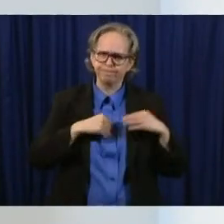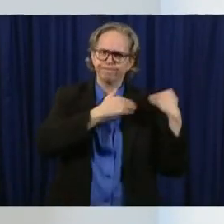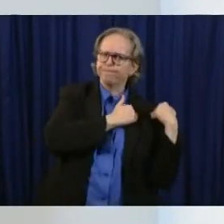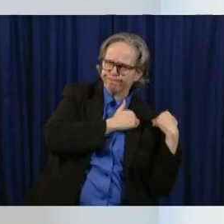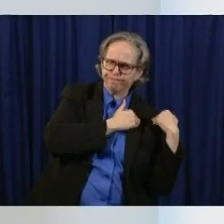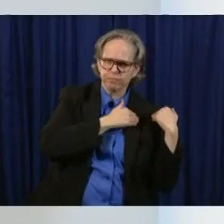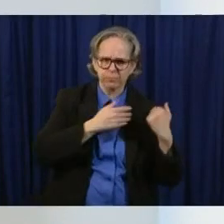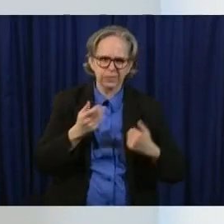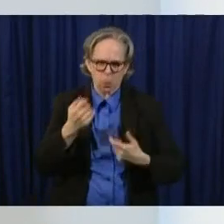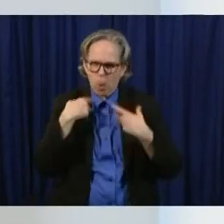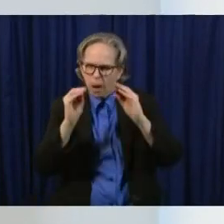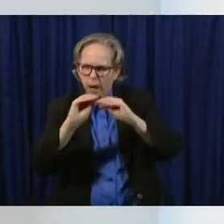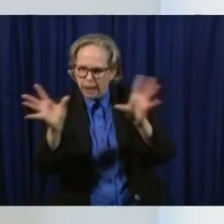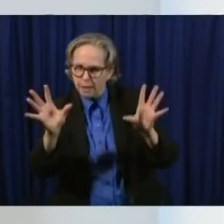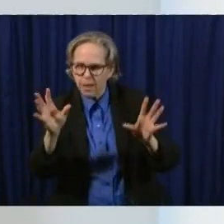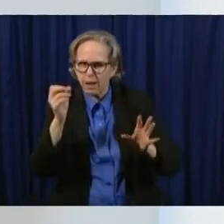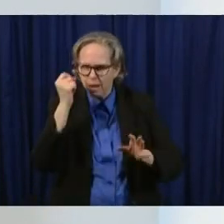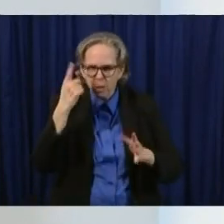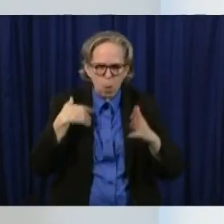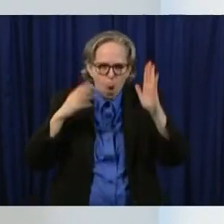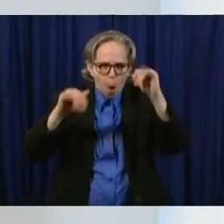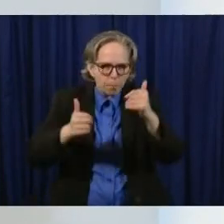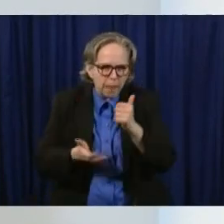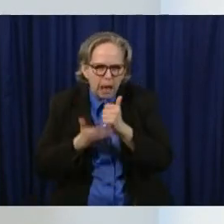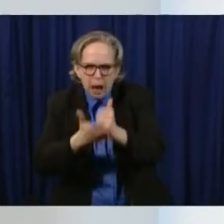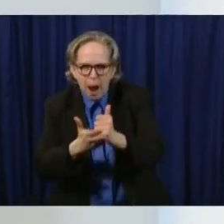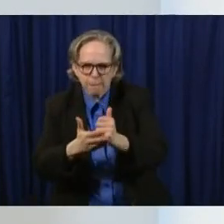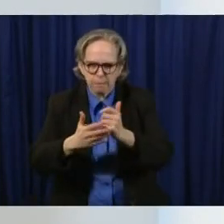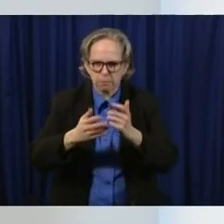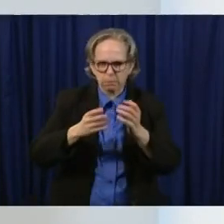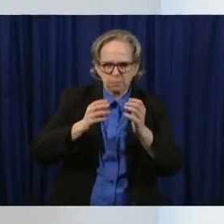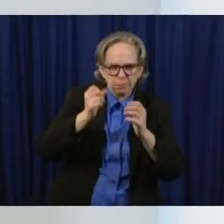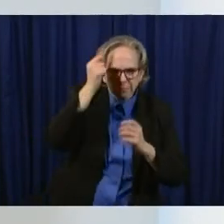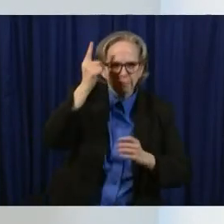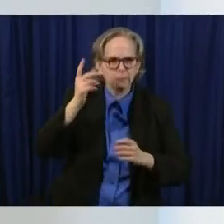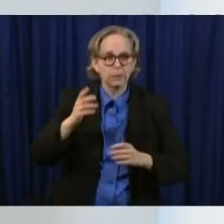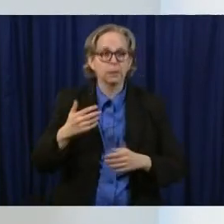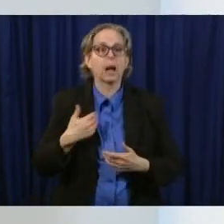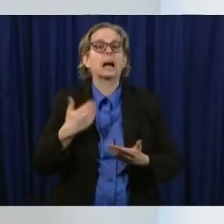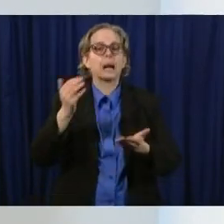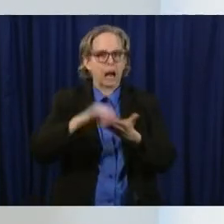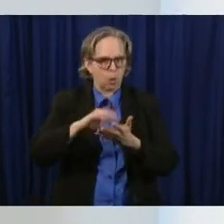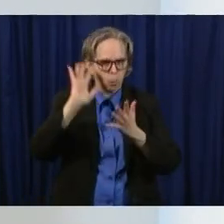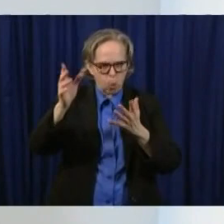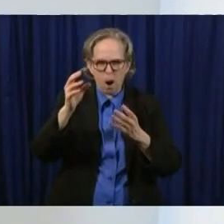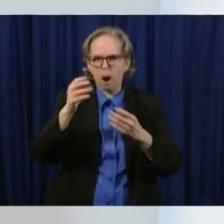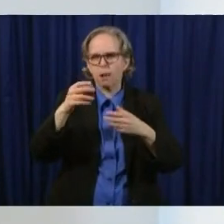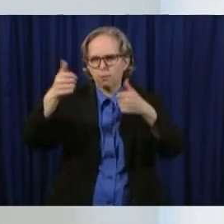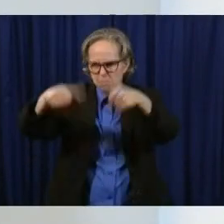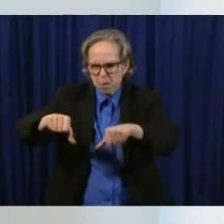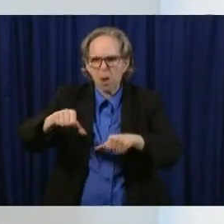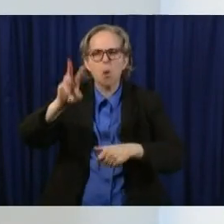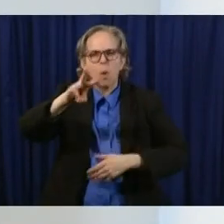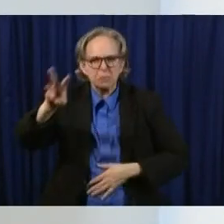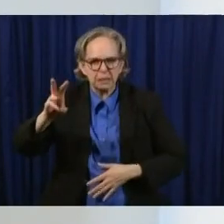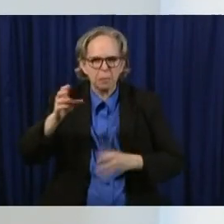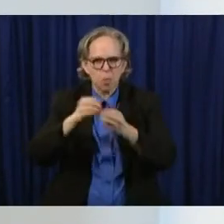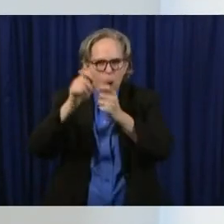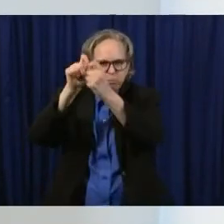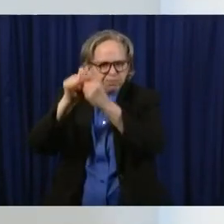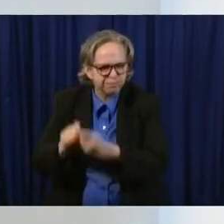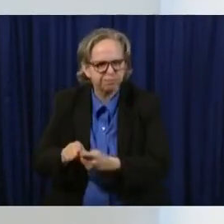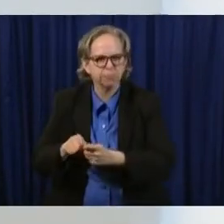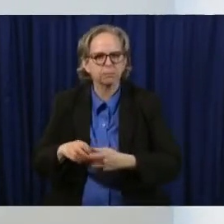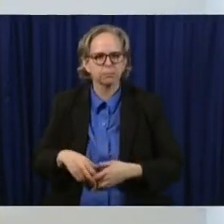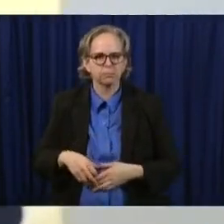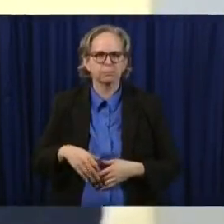um we'll provide that guidance and it will be available um uh i know that the communications team will get this out to